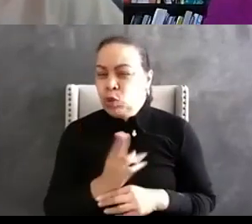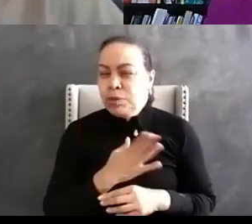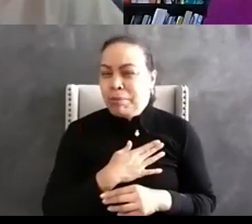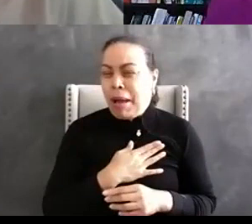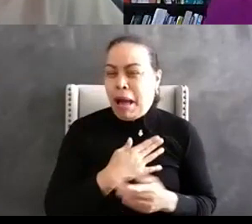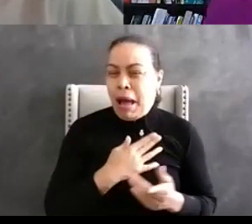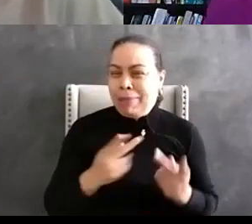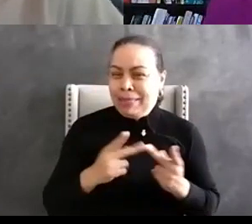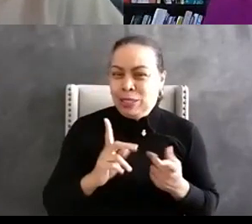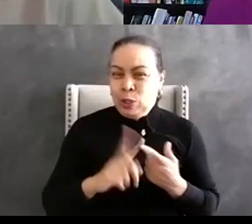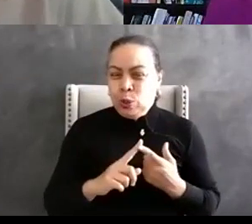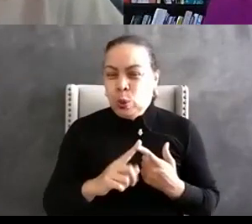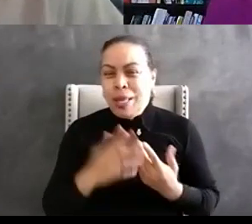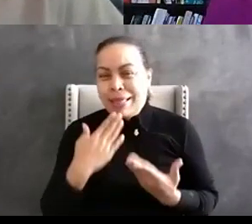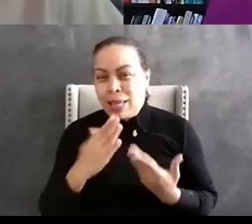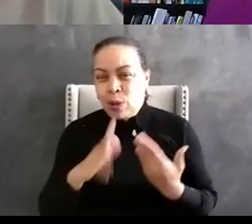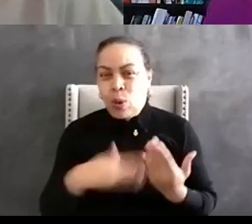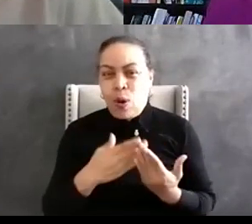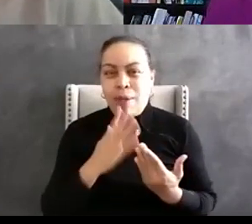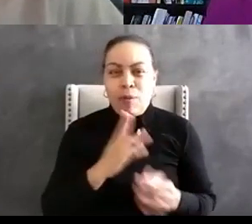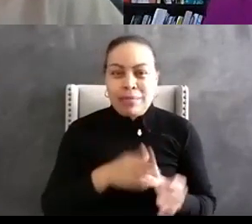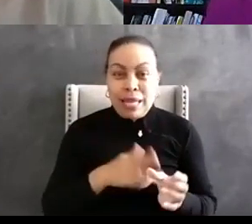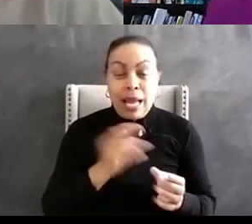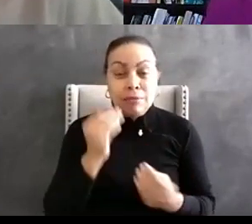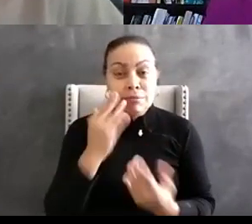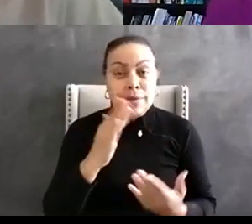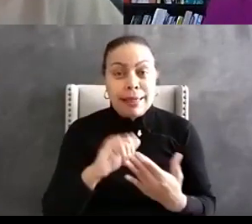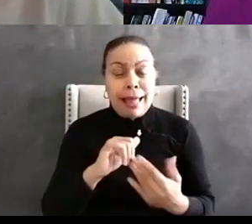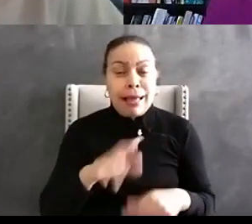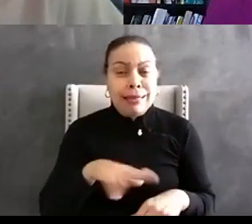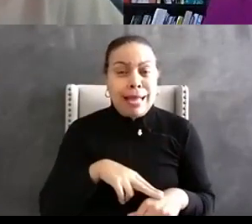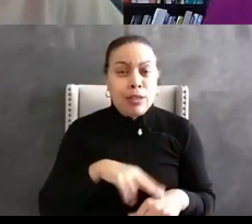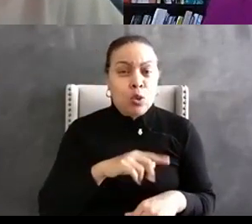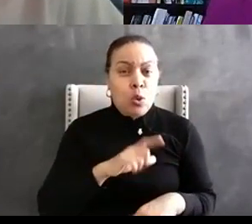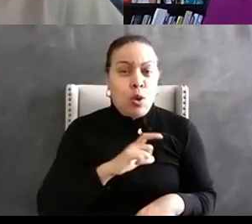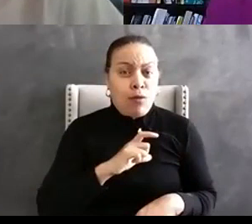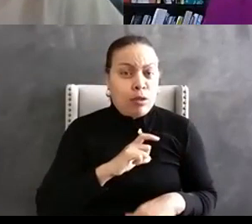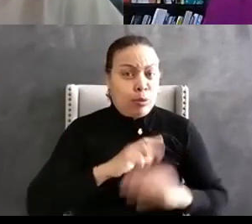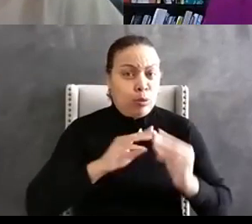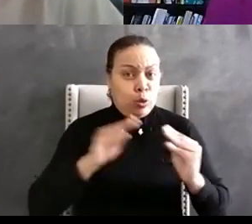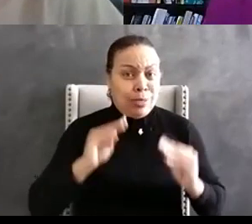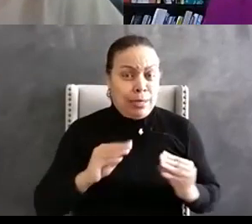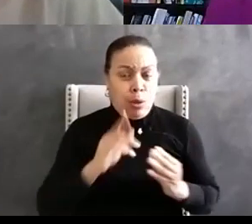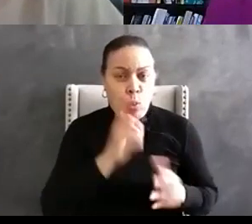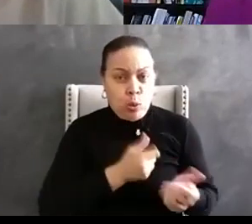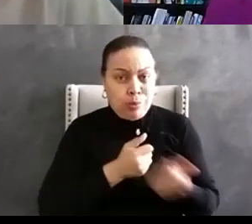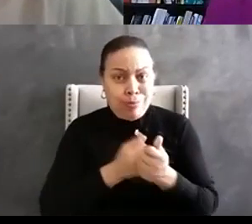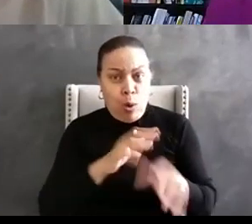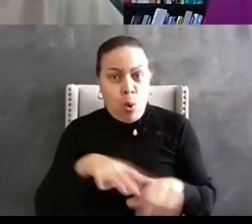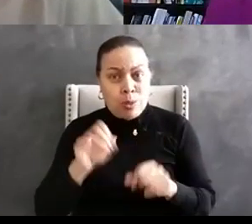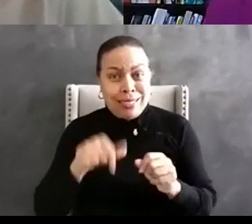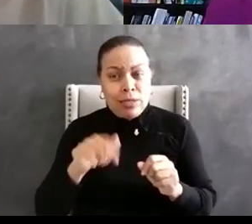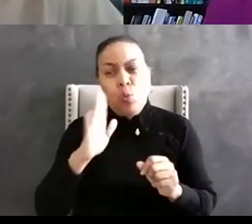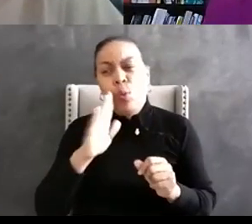again for participating and just let you know that the national law enforcement museum which is uh putting this on uh I'm going to put a link in the uh